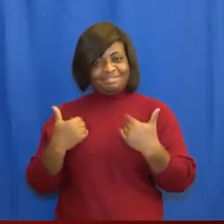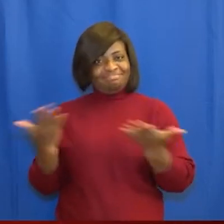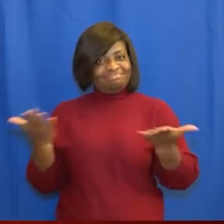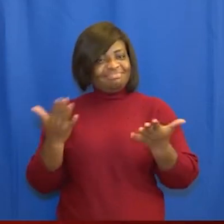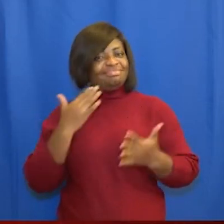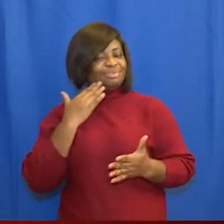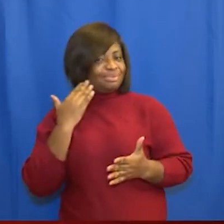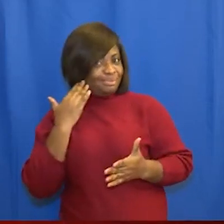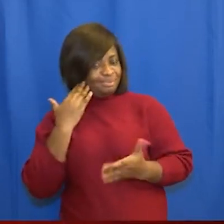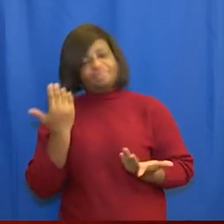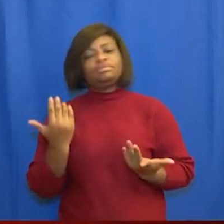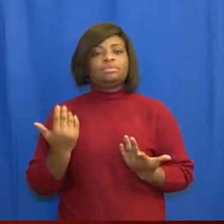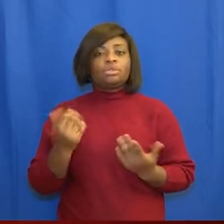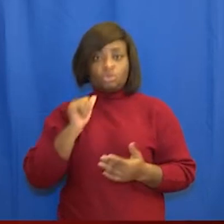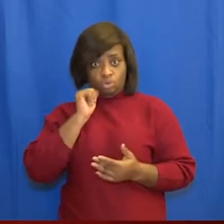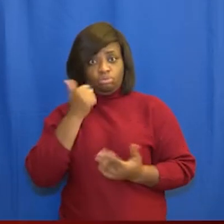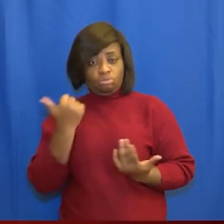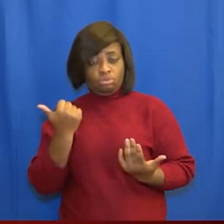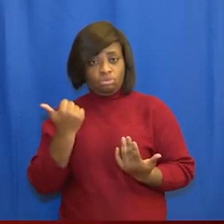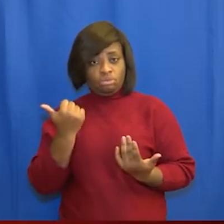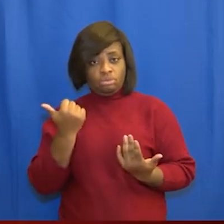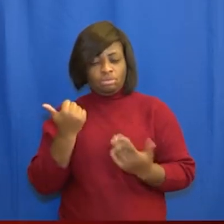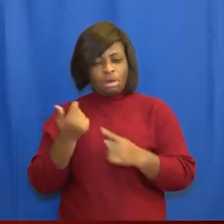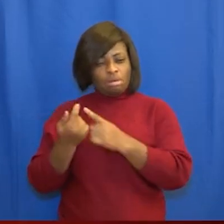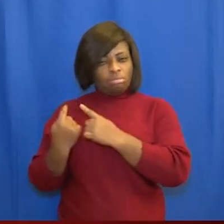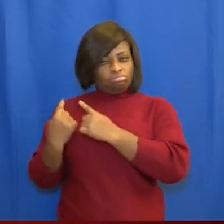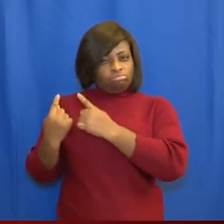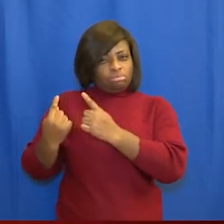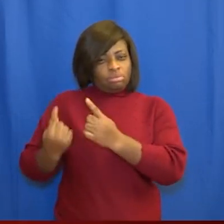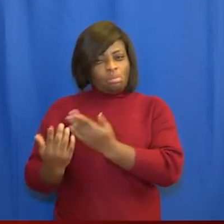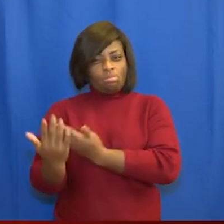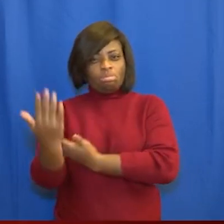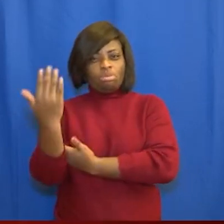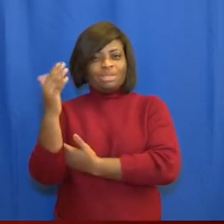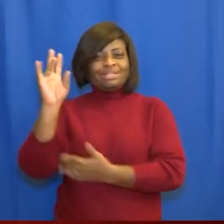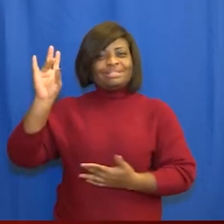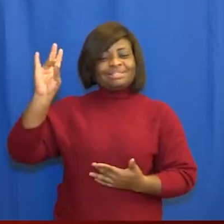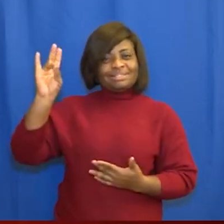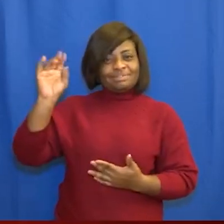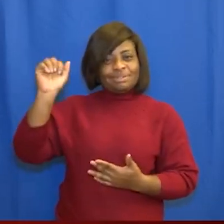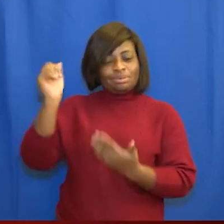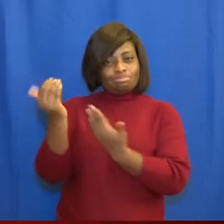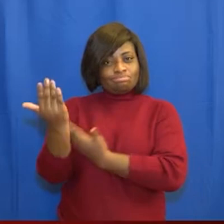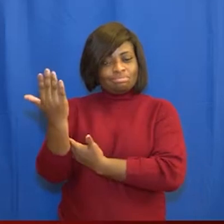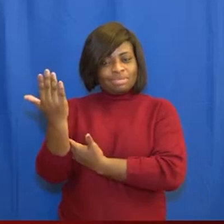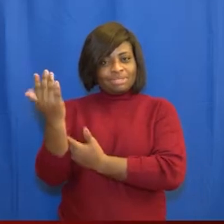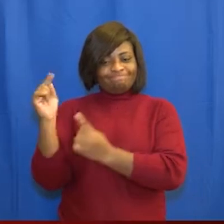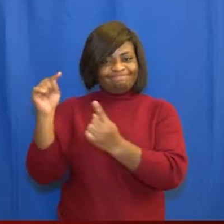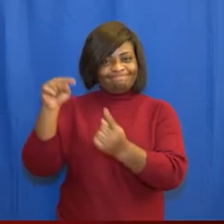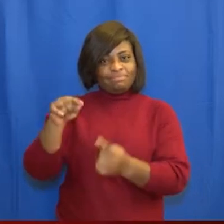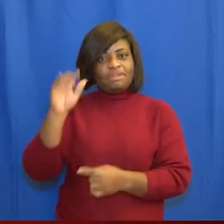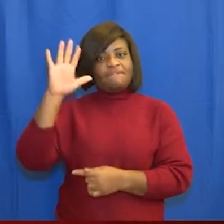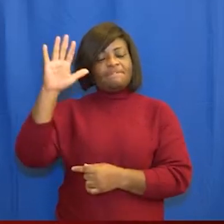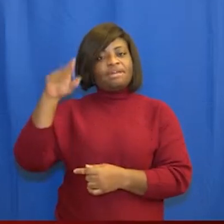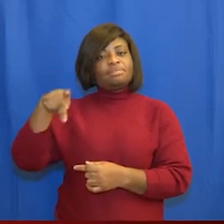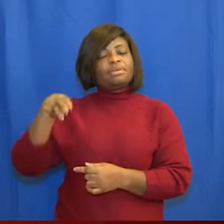tomorrow from 7 a.m. to 5 p.m. we go to the polls